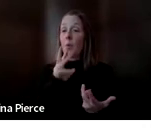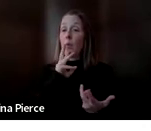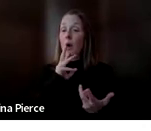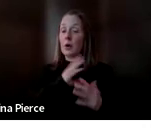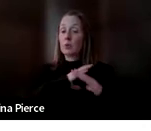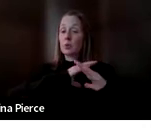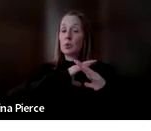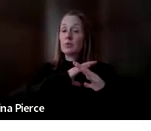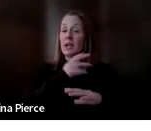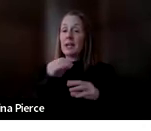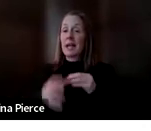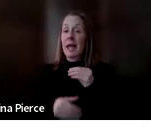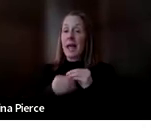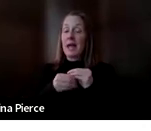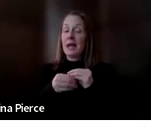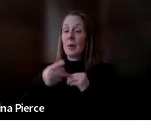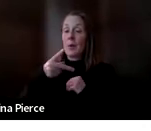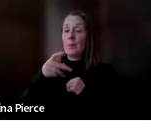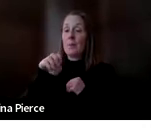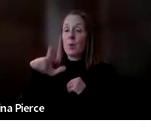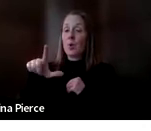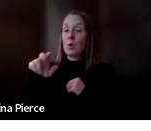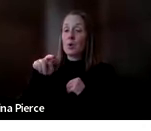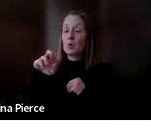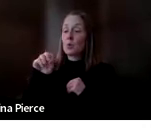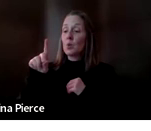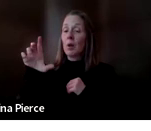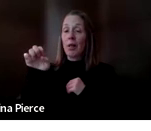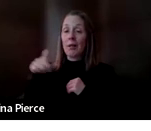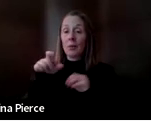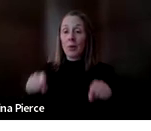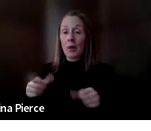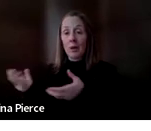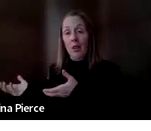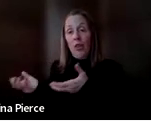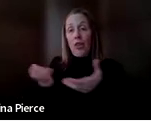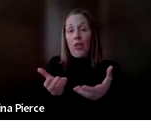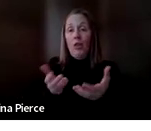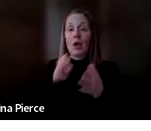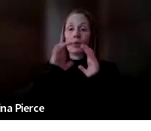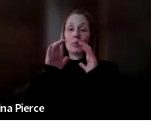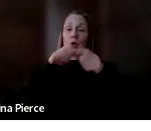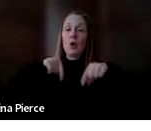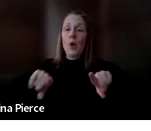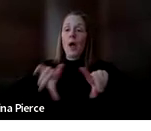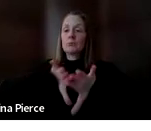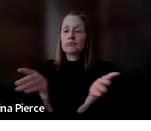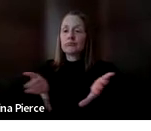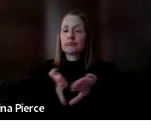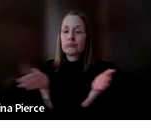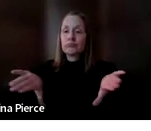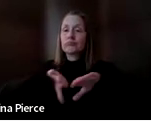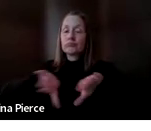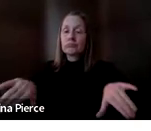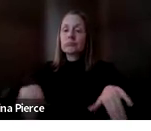noodles so we could take them in the pool so that they could communicate well in the water. There's all kinds of different ways